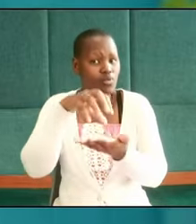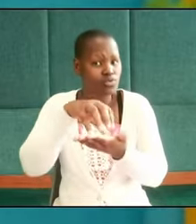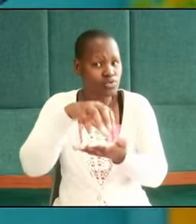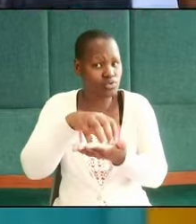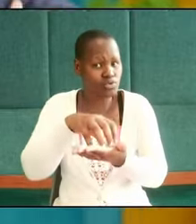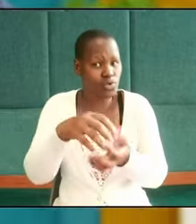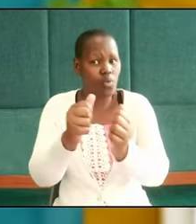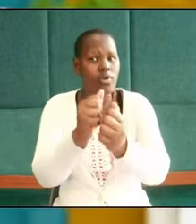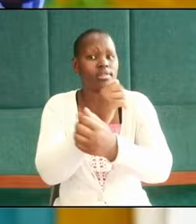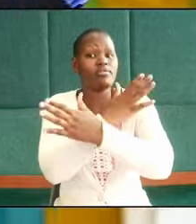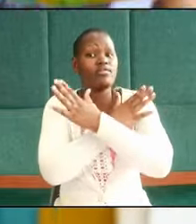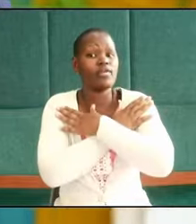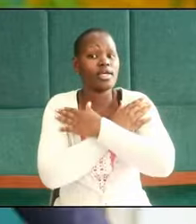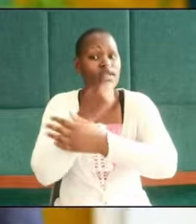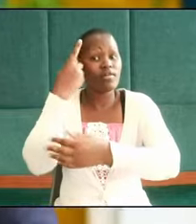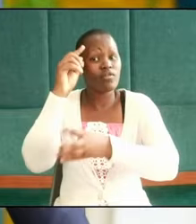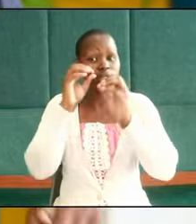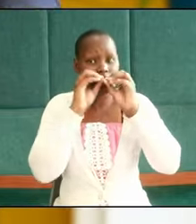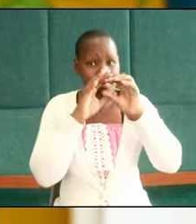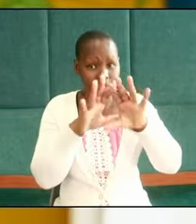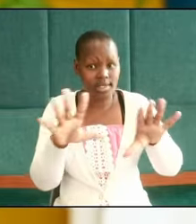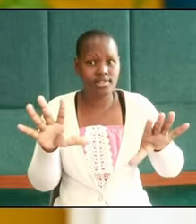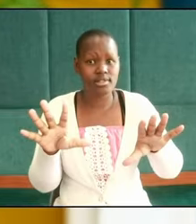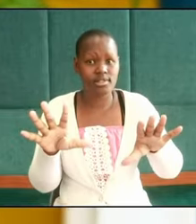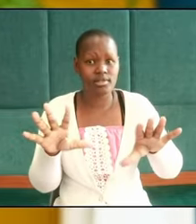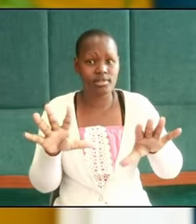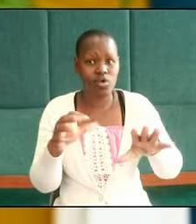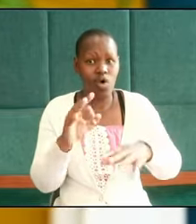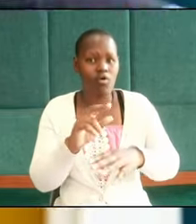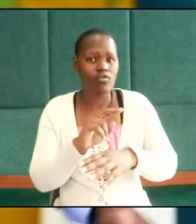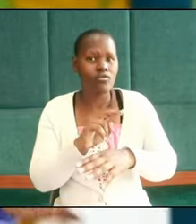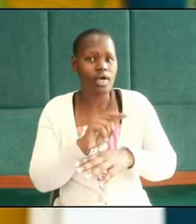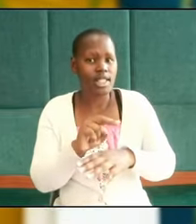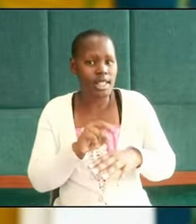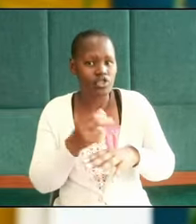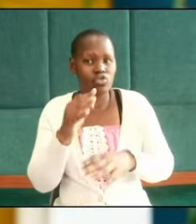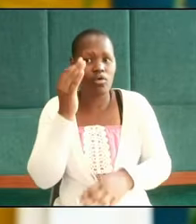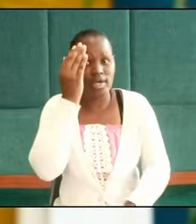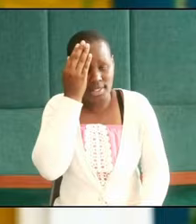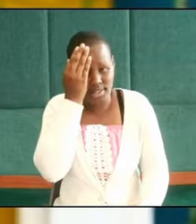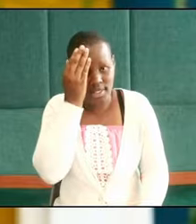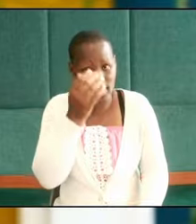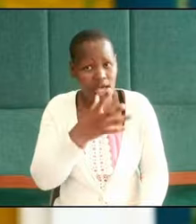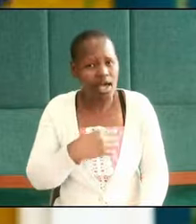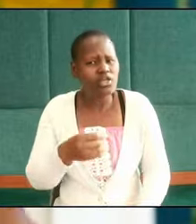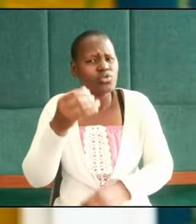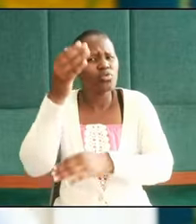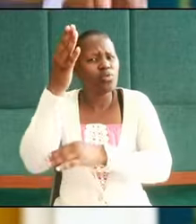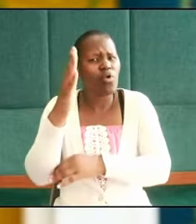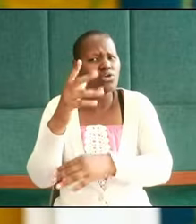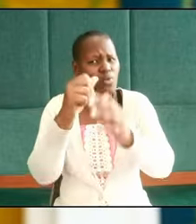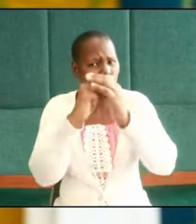with his friends for the blessing of the nation of Israel and God was